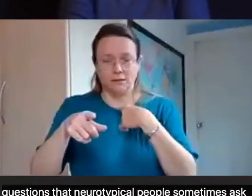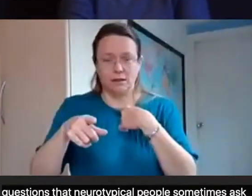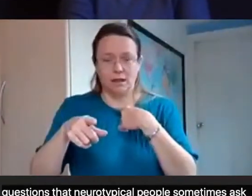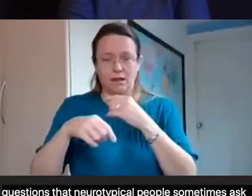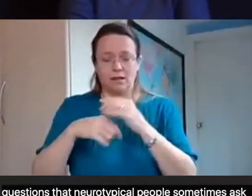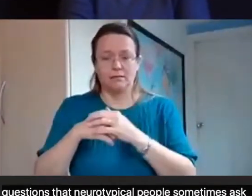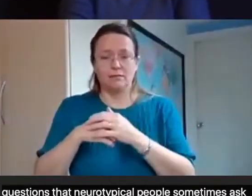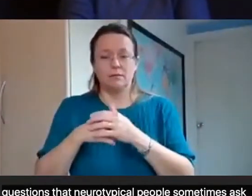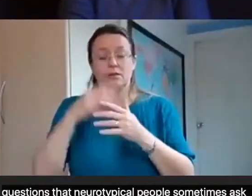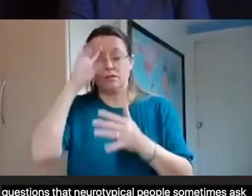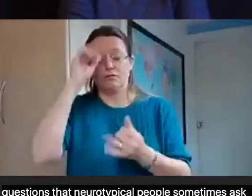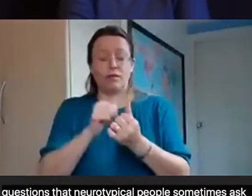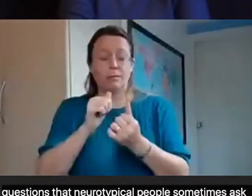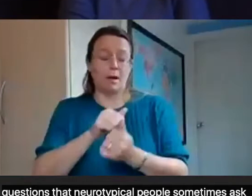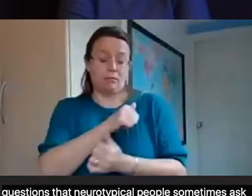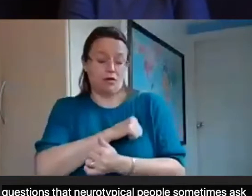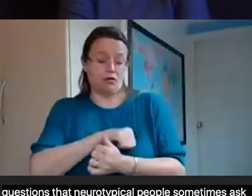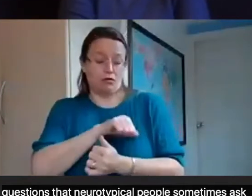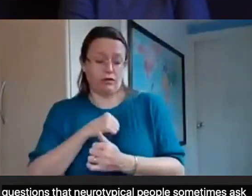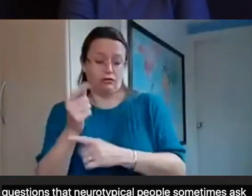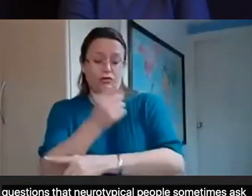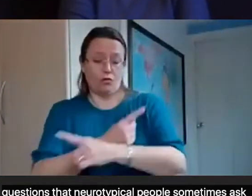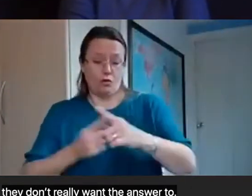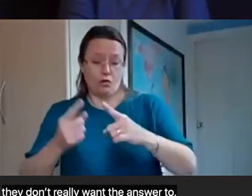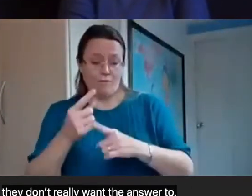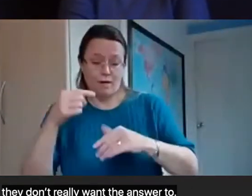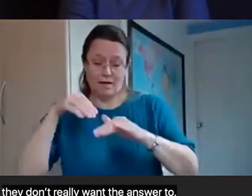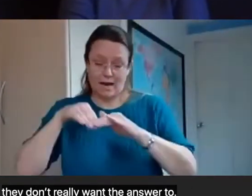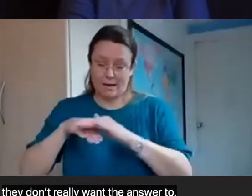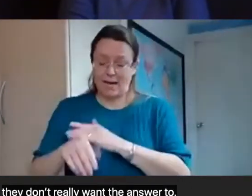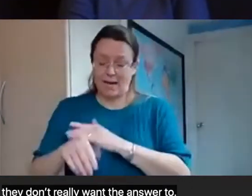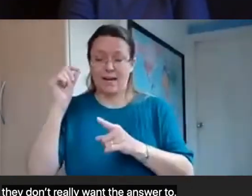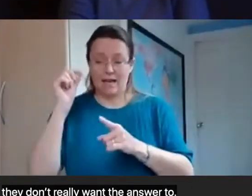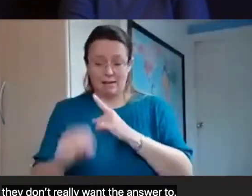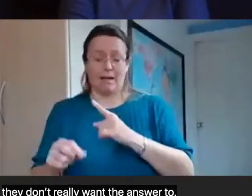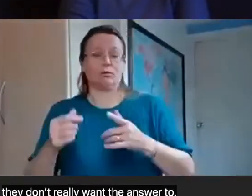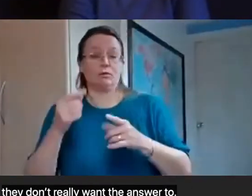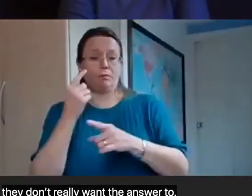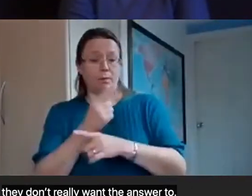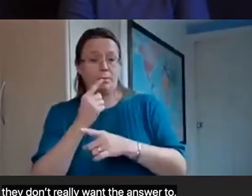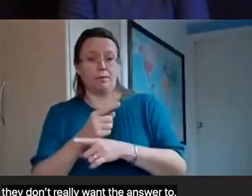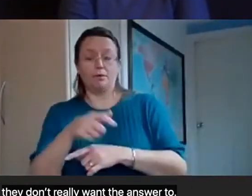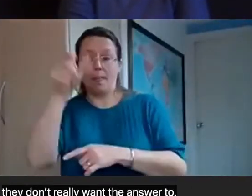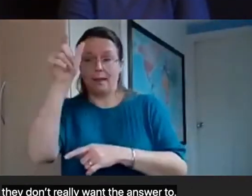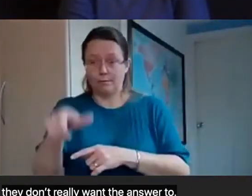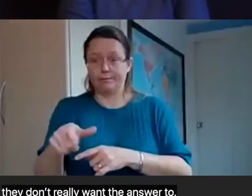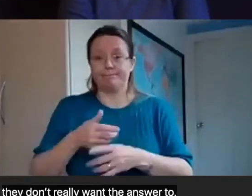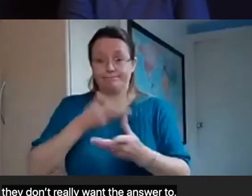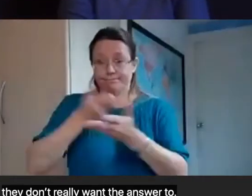and my special interest is disability in church. So I inferred my special interest on this kind poor woman for about 10 minutes.